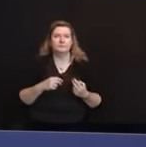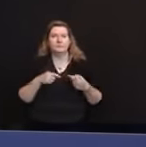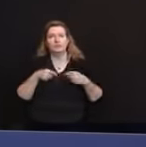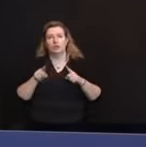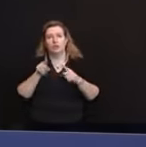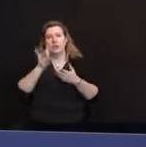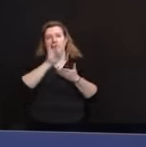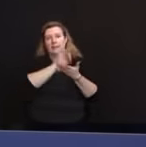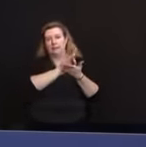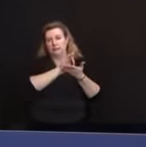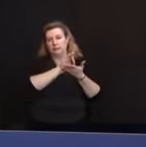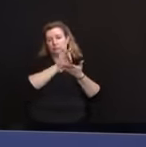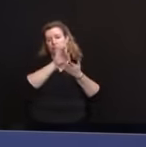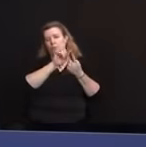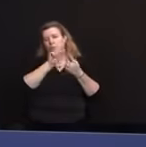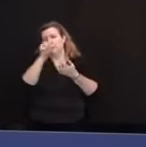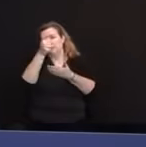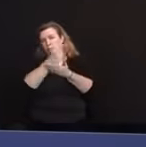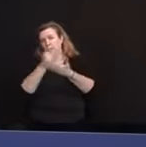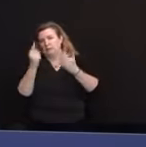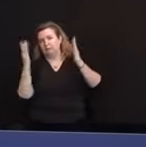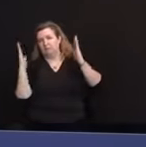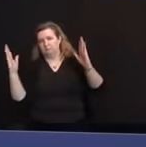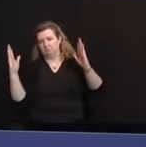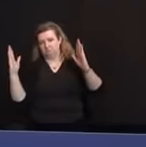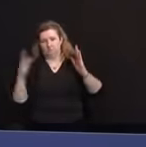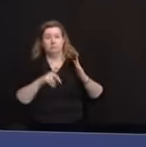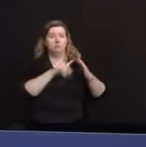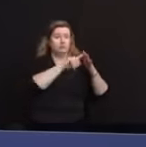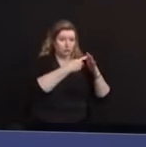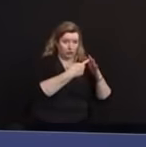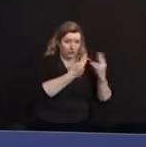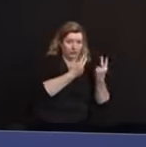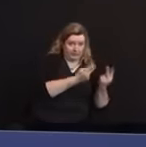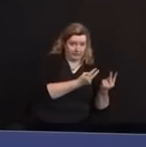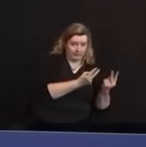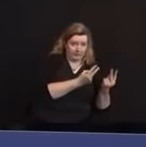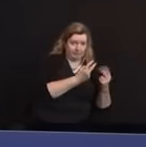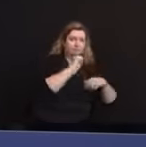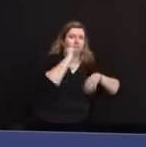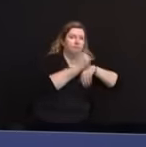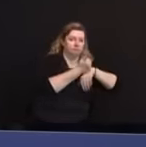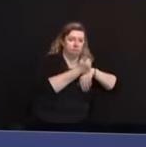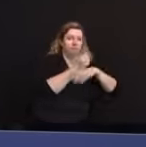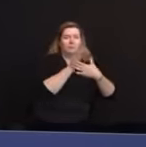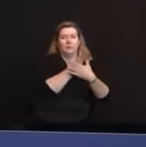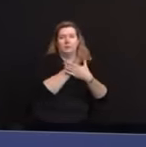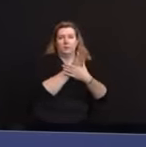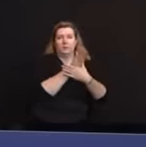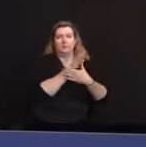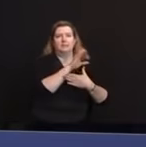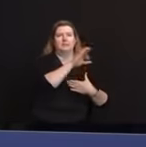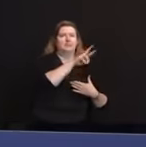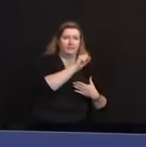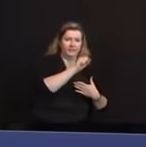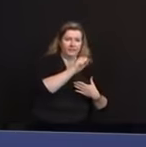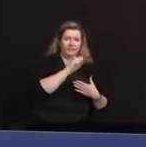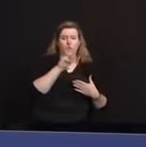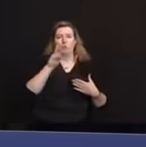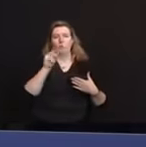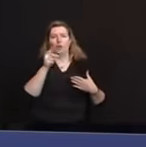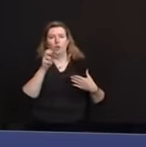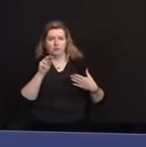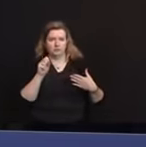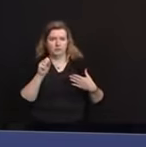and the start of these clinics are arranged directly between CVS and Walgreens and the